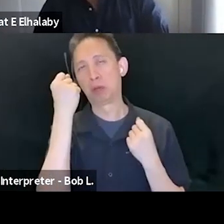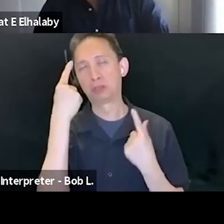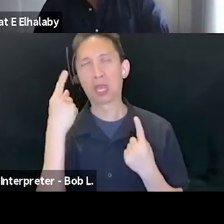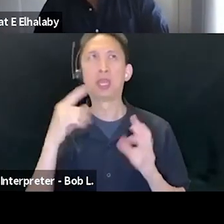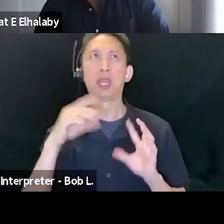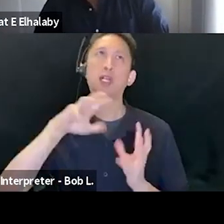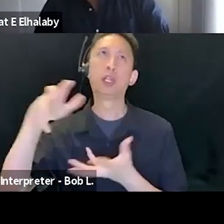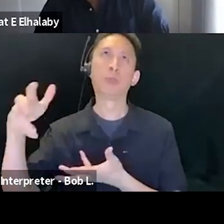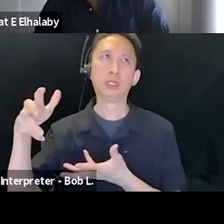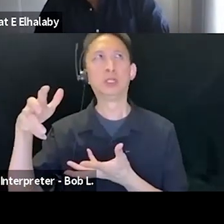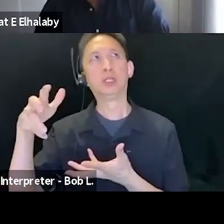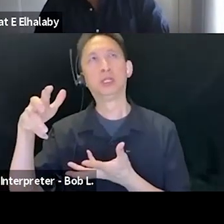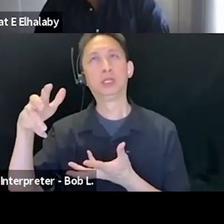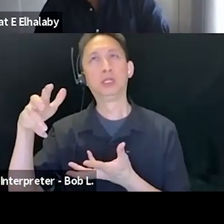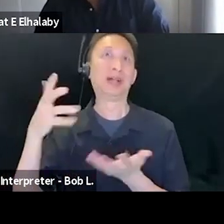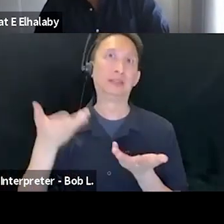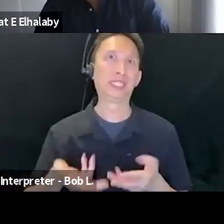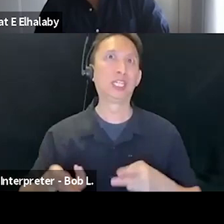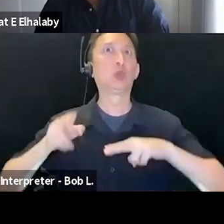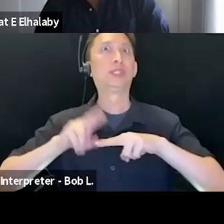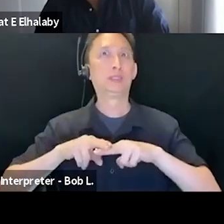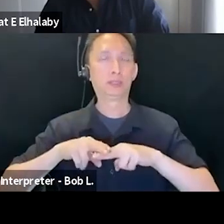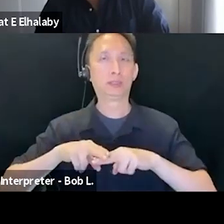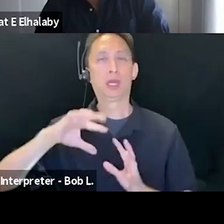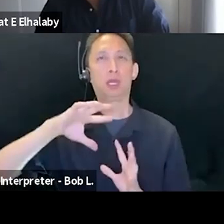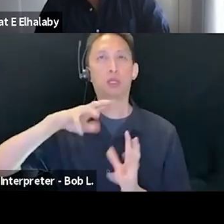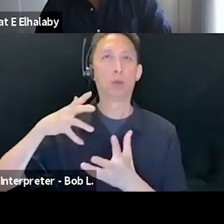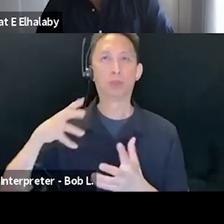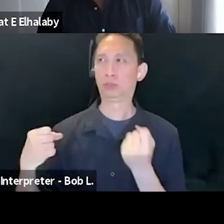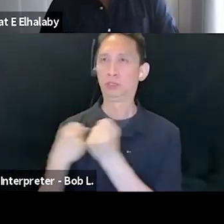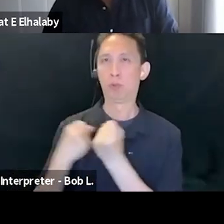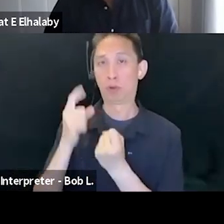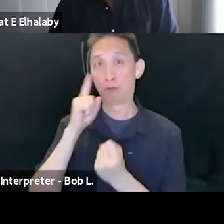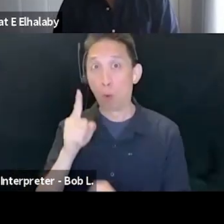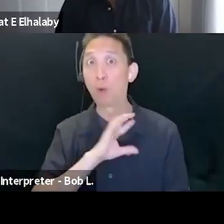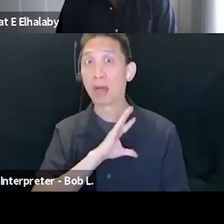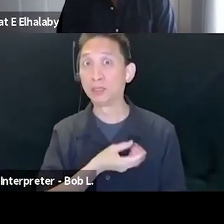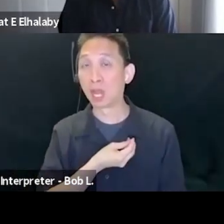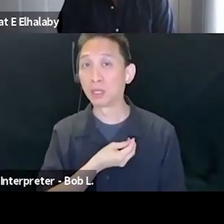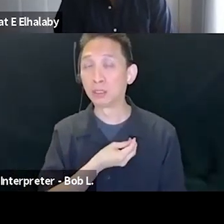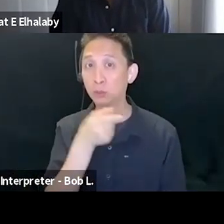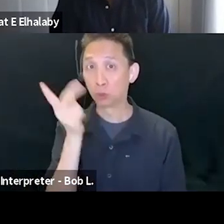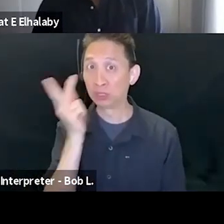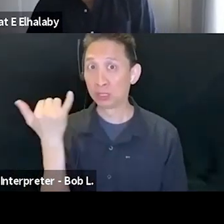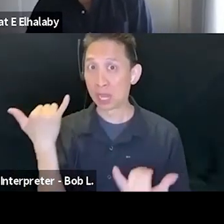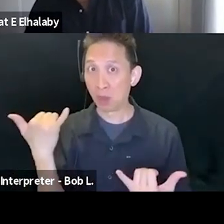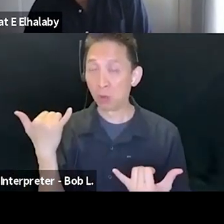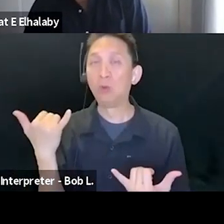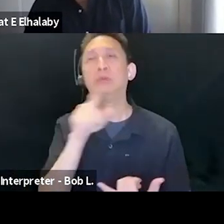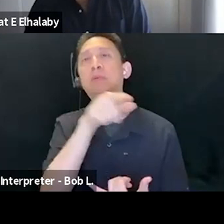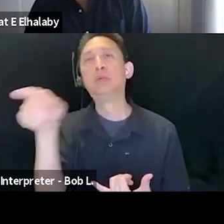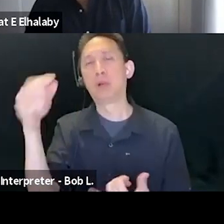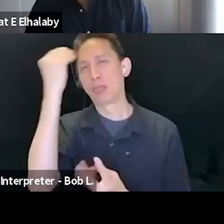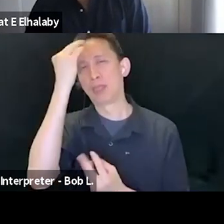increased or intensified global support for Palestine might think